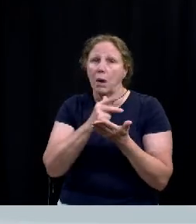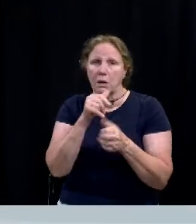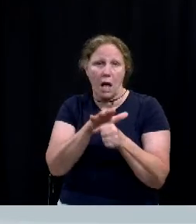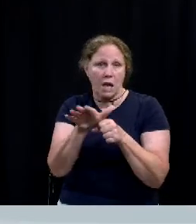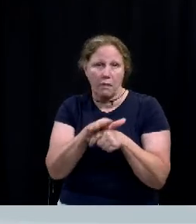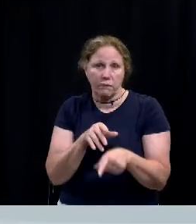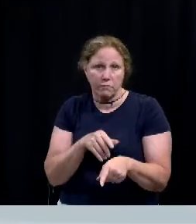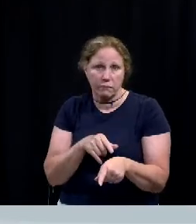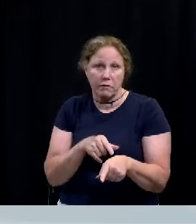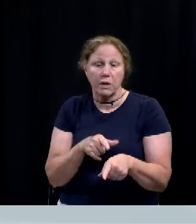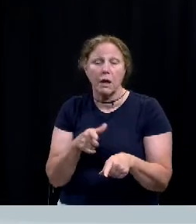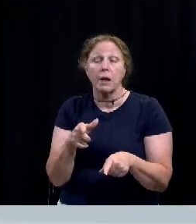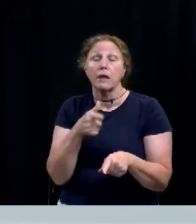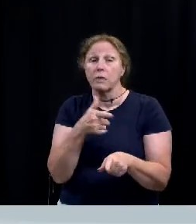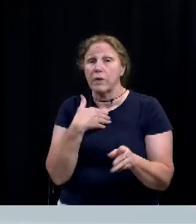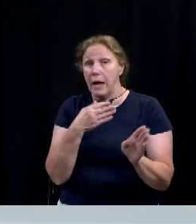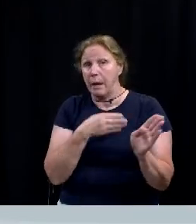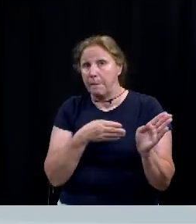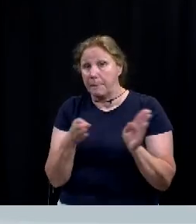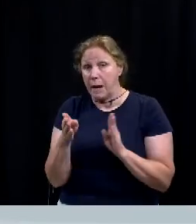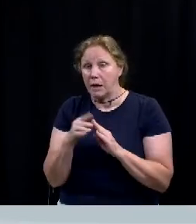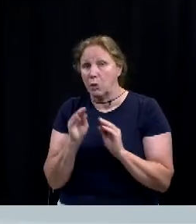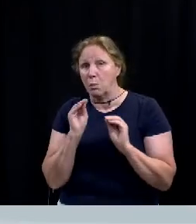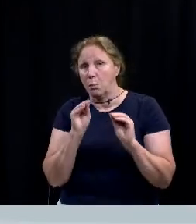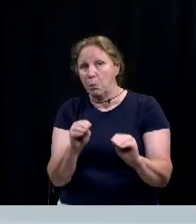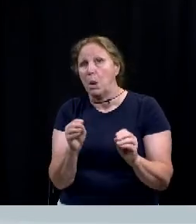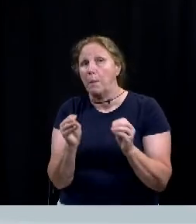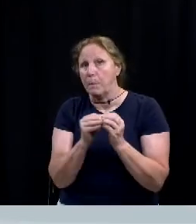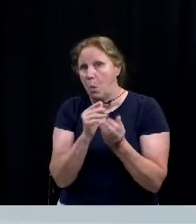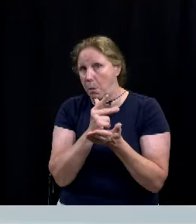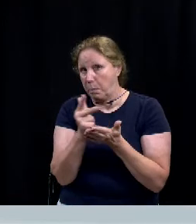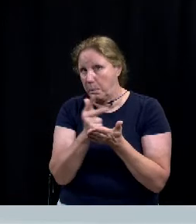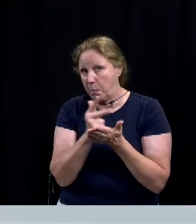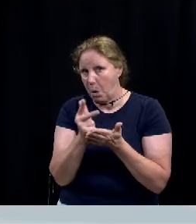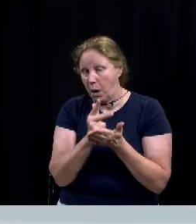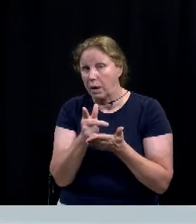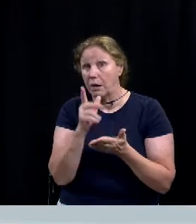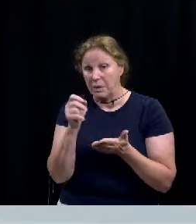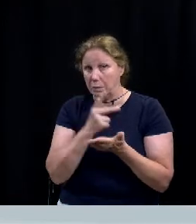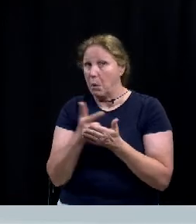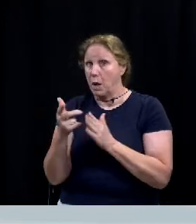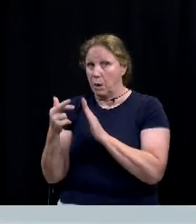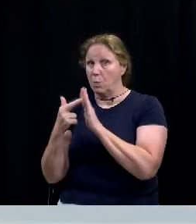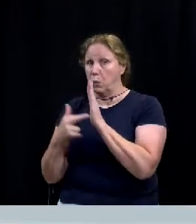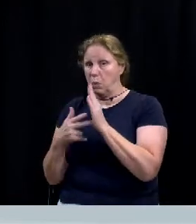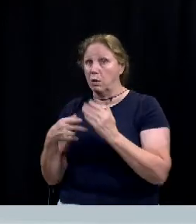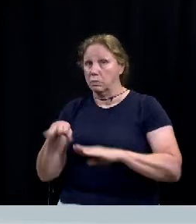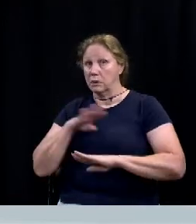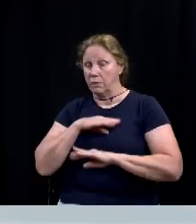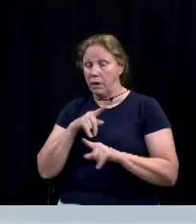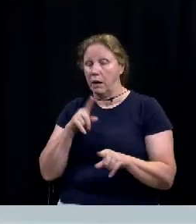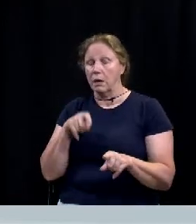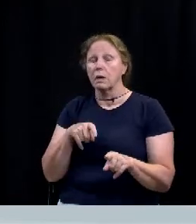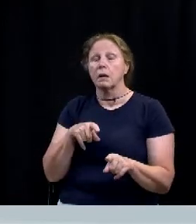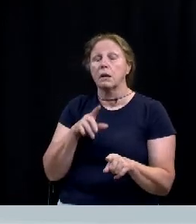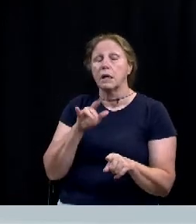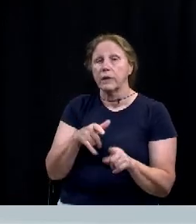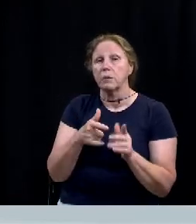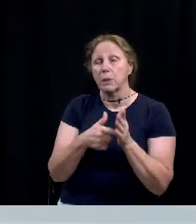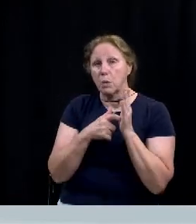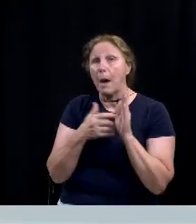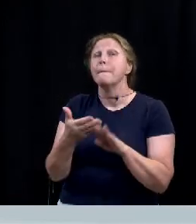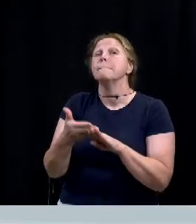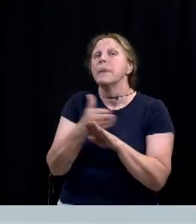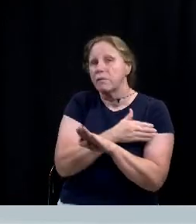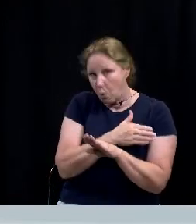do have a plan to install some additional parking to meet the parking requirement and this will be required before